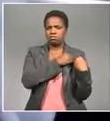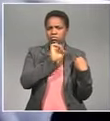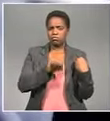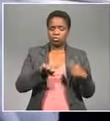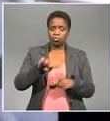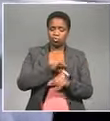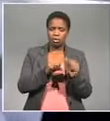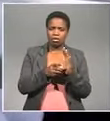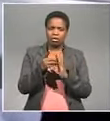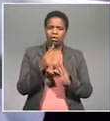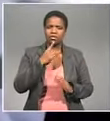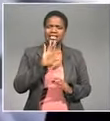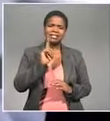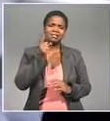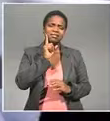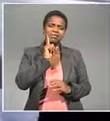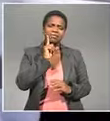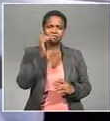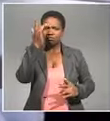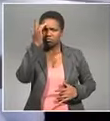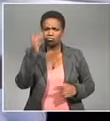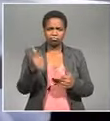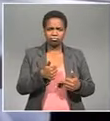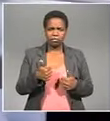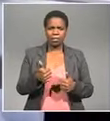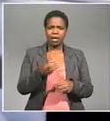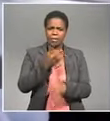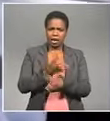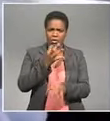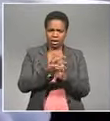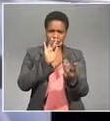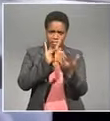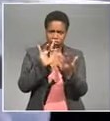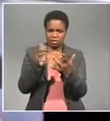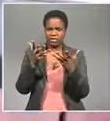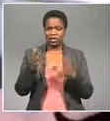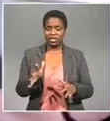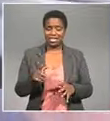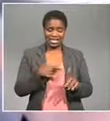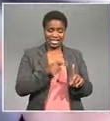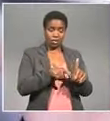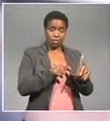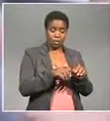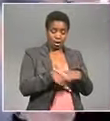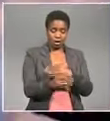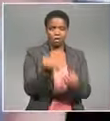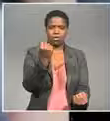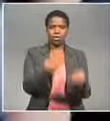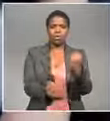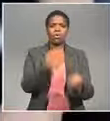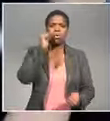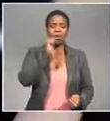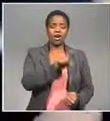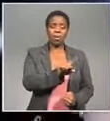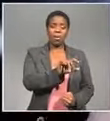department says they've had medical check-ups and their parents have been contacted the suspect will appear in court again on February